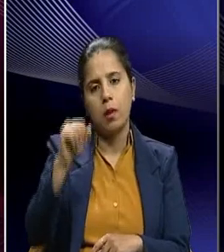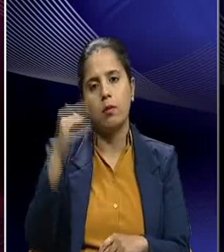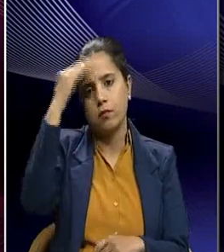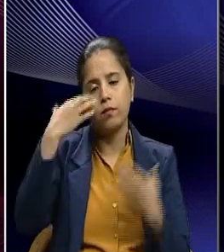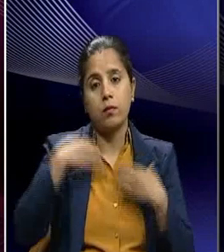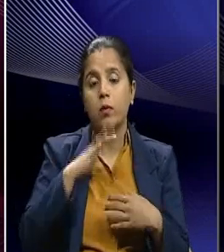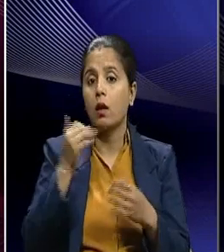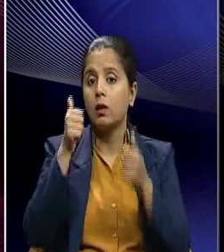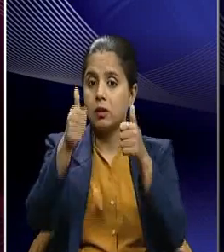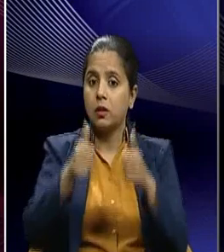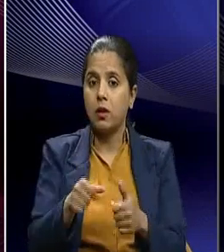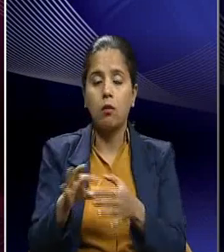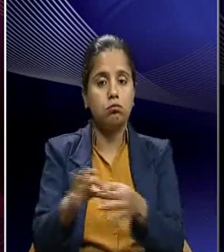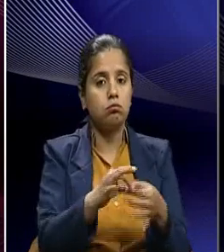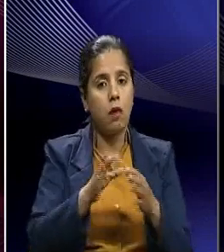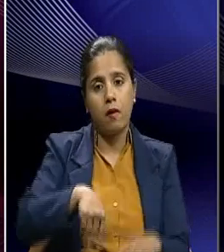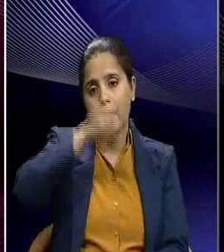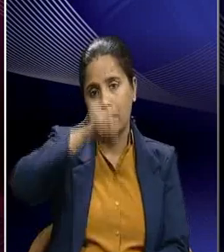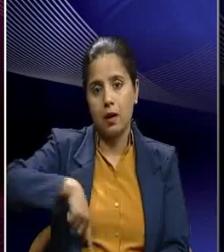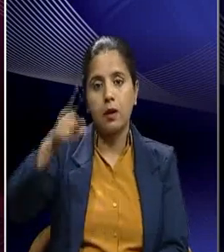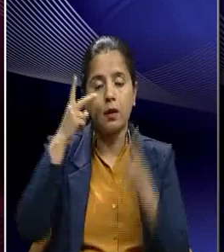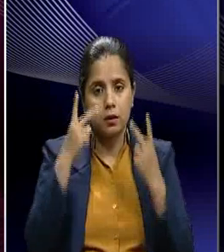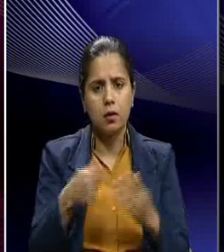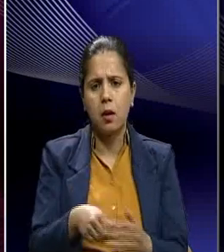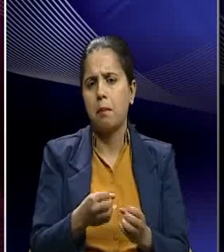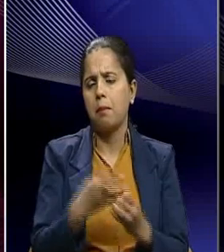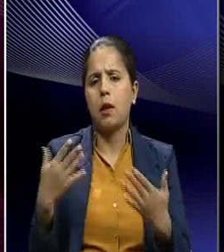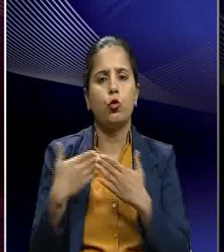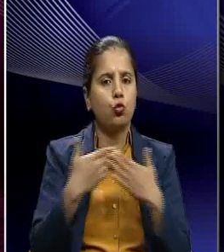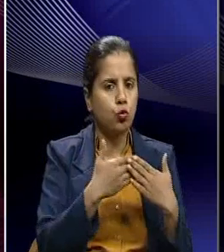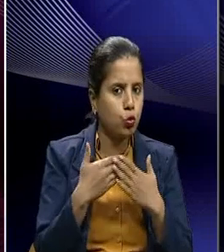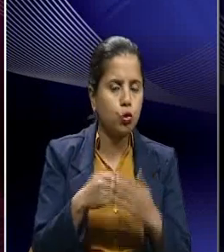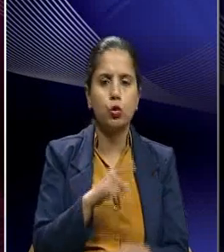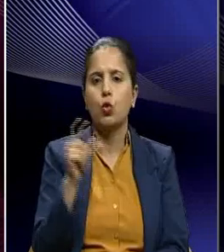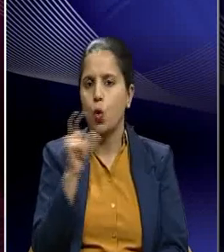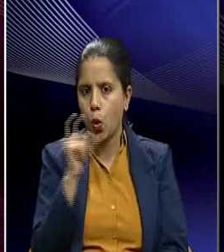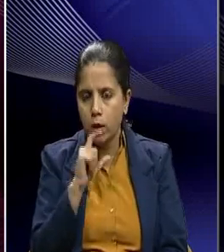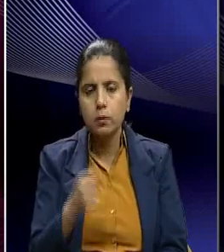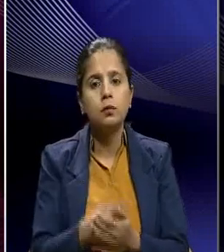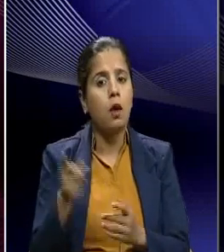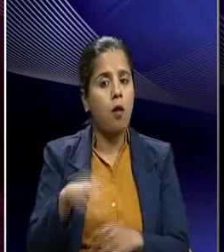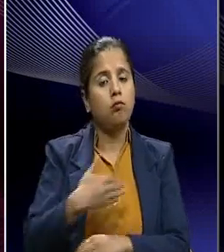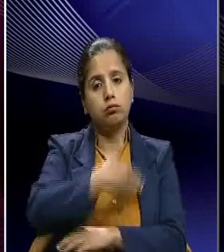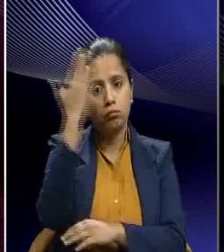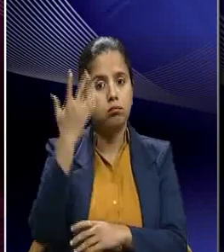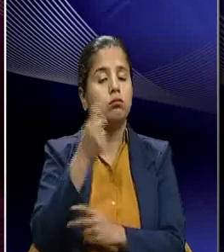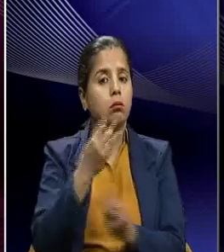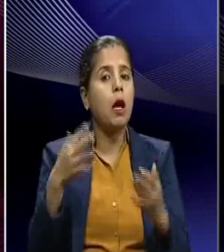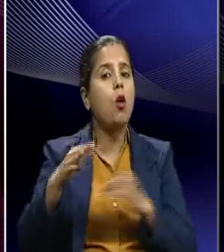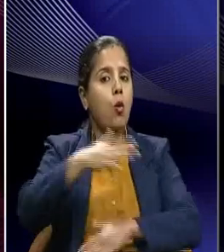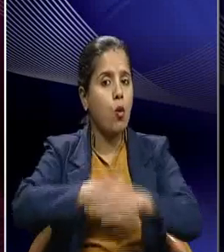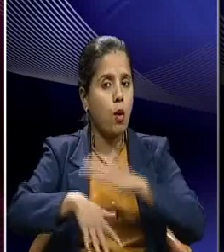resulted in the integration of India. So, so many schools and colleges they also organize a number of